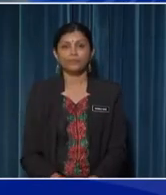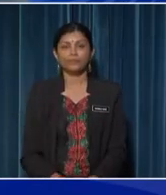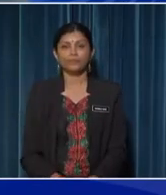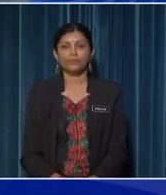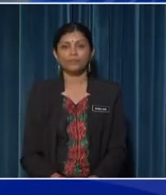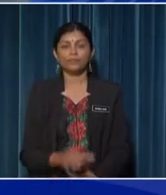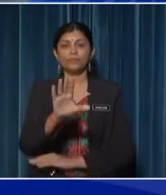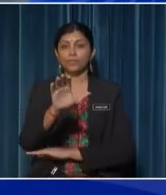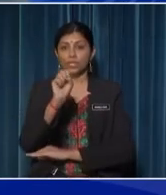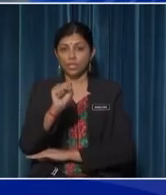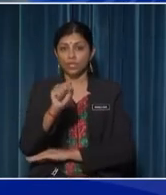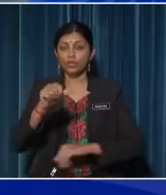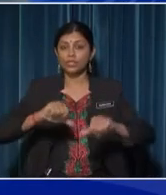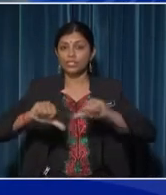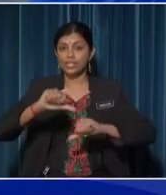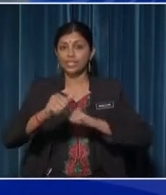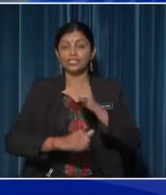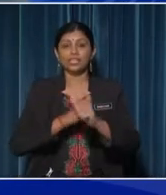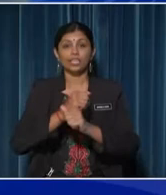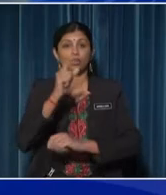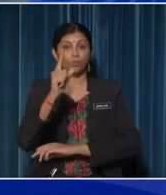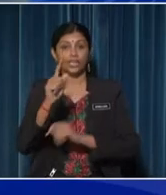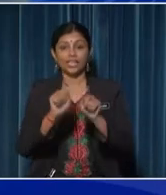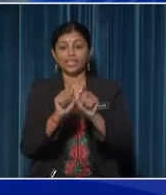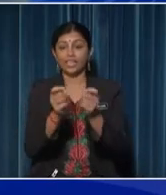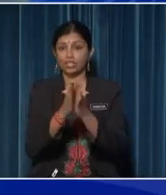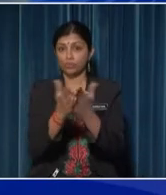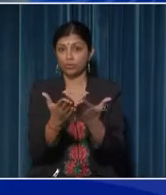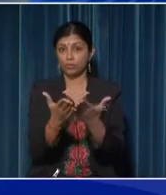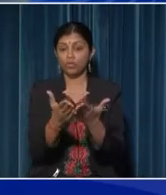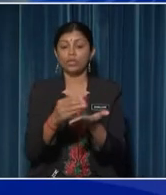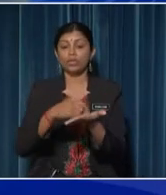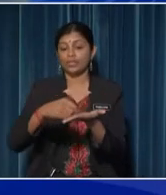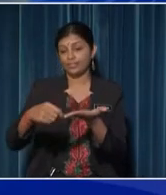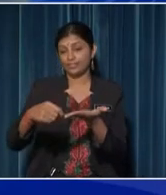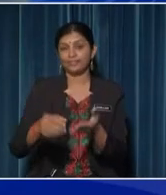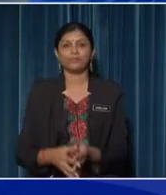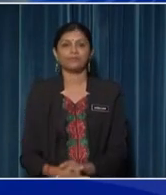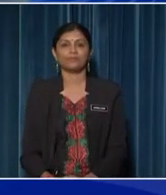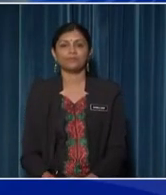Please have your signs year one textbook, notebook and stationery is ready